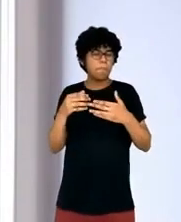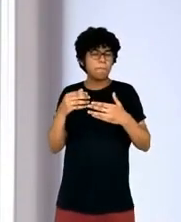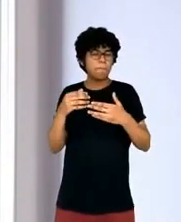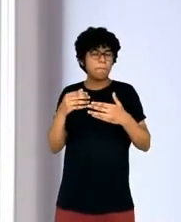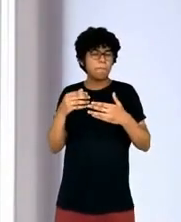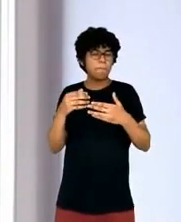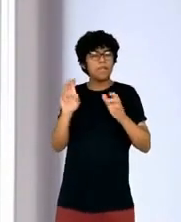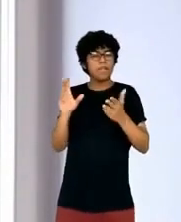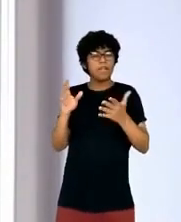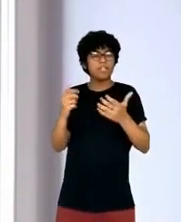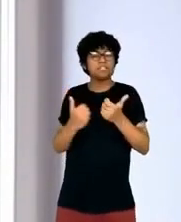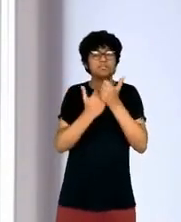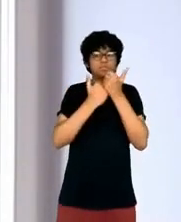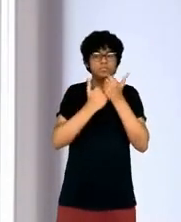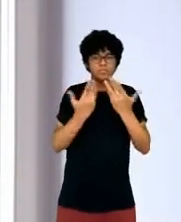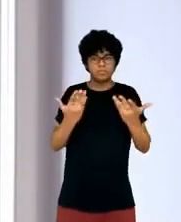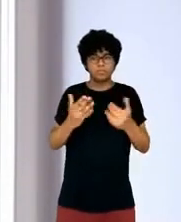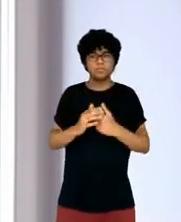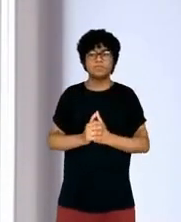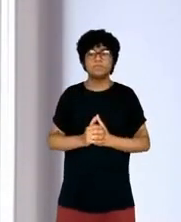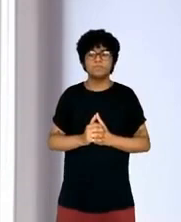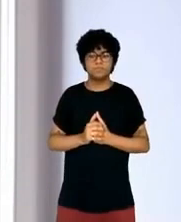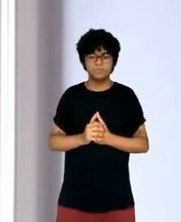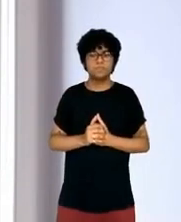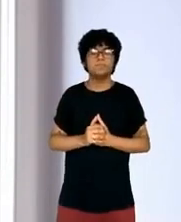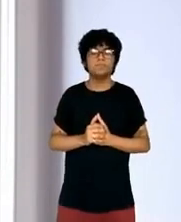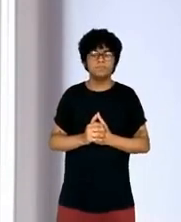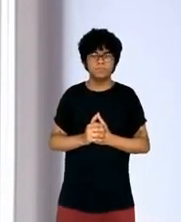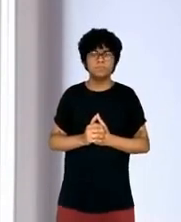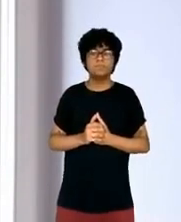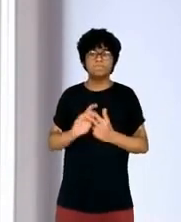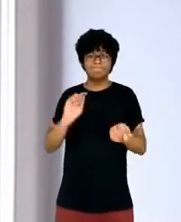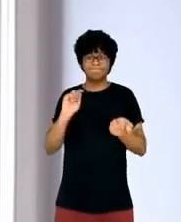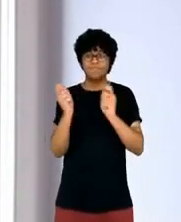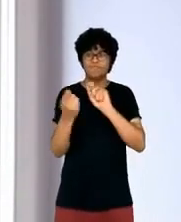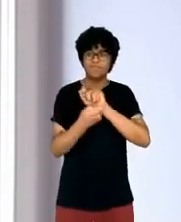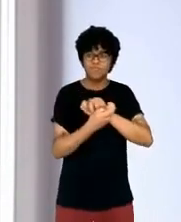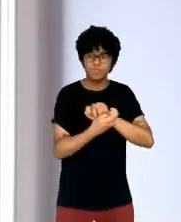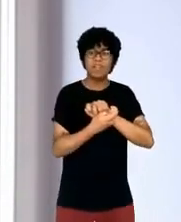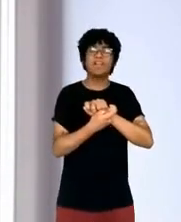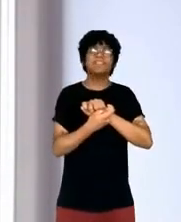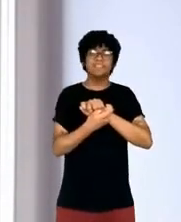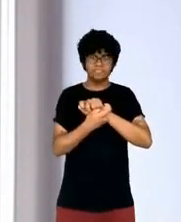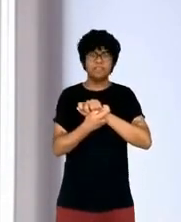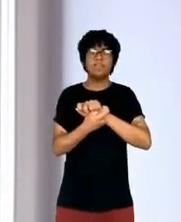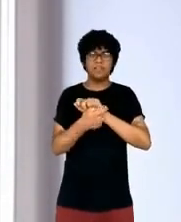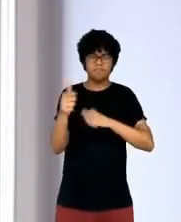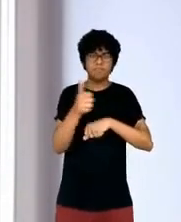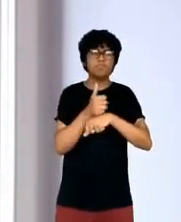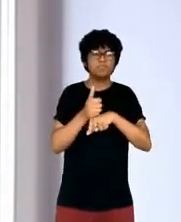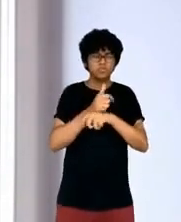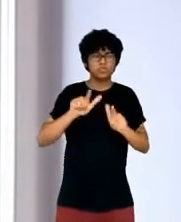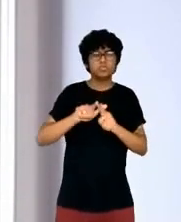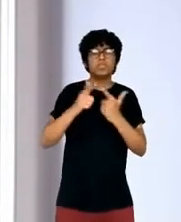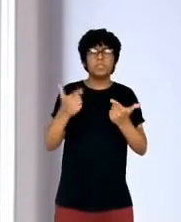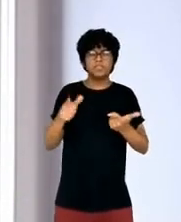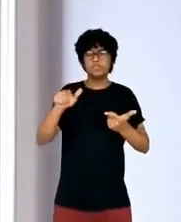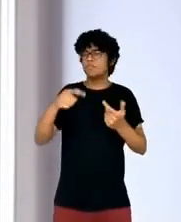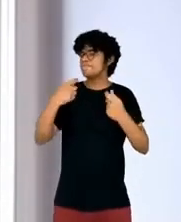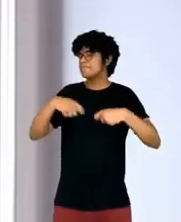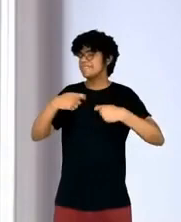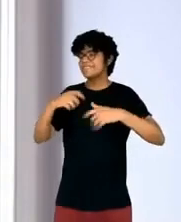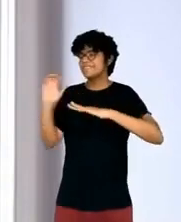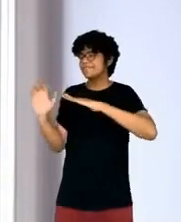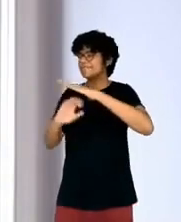the profession, the craft of journalism should be a point of greater collaboration between tech companies and newsrooms, but also between